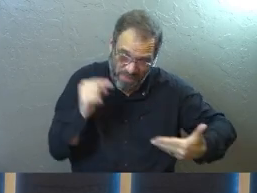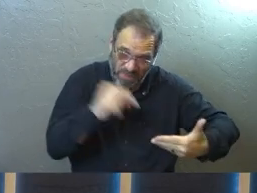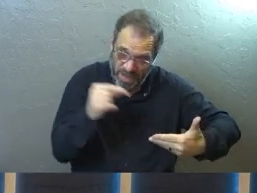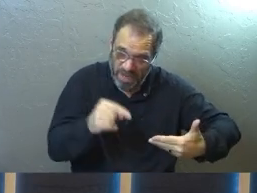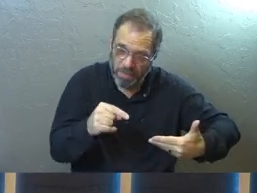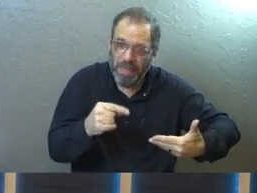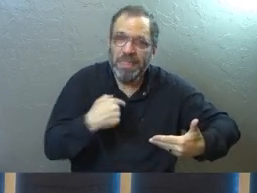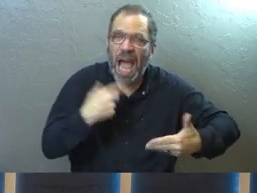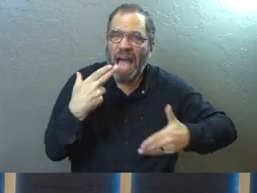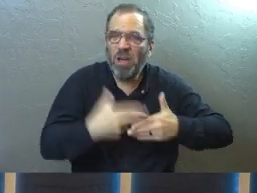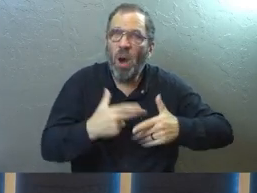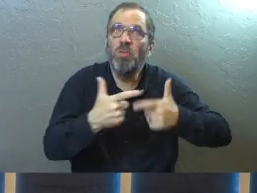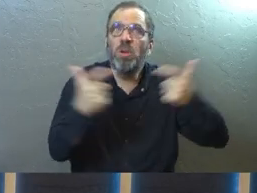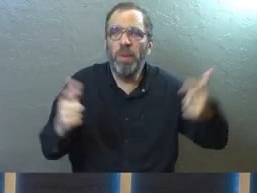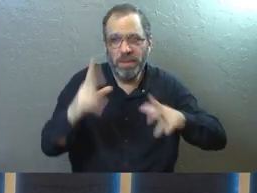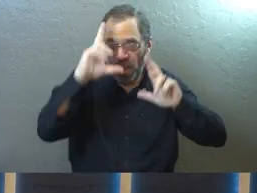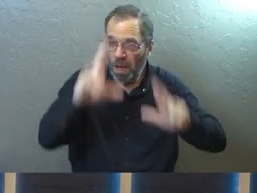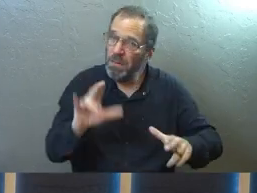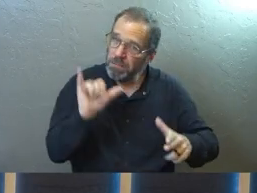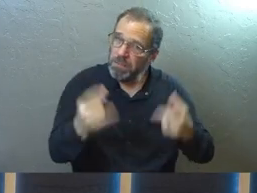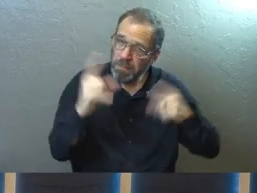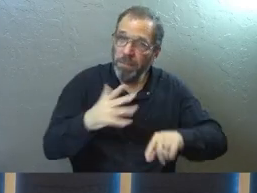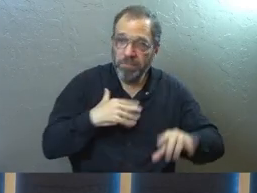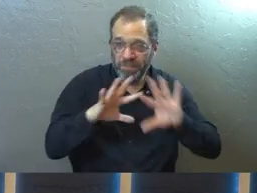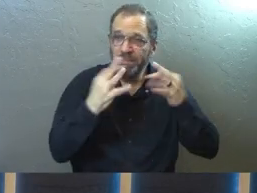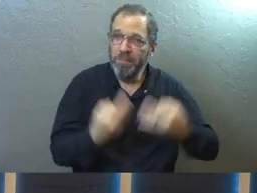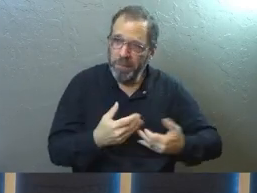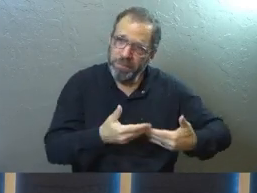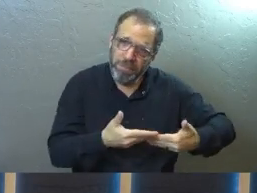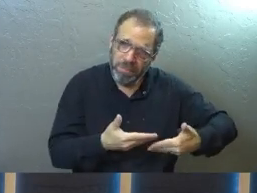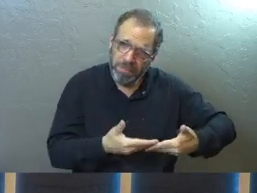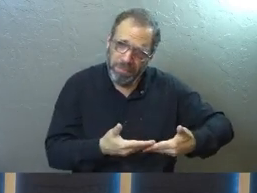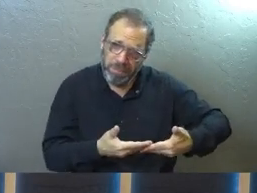this child. I would consider that the greatest honor that could come to my family.